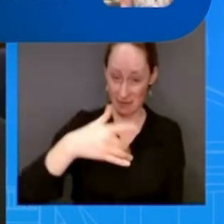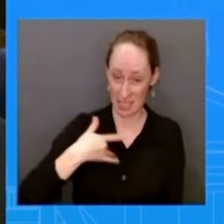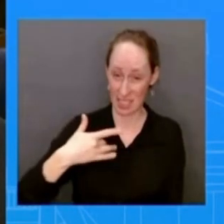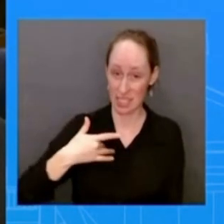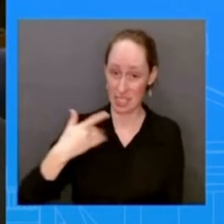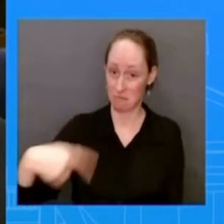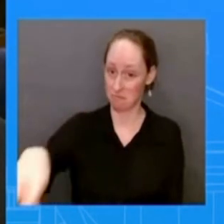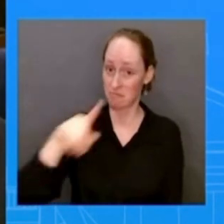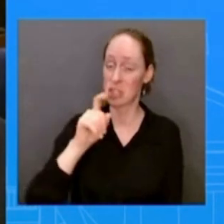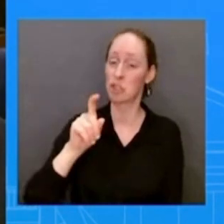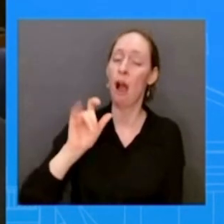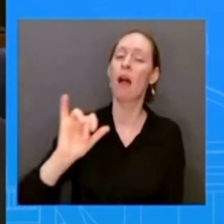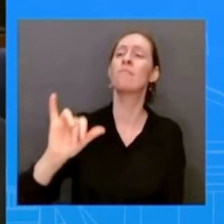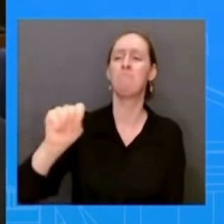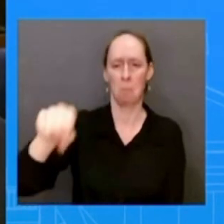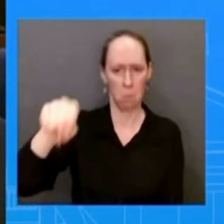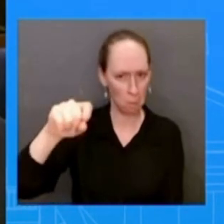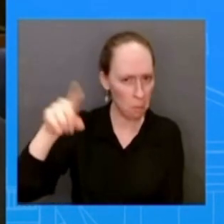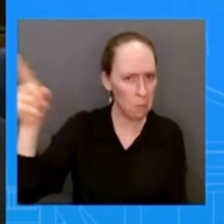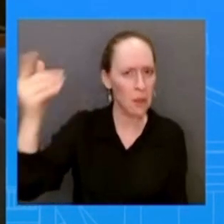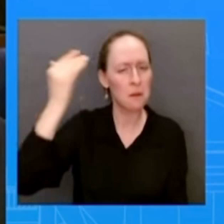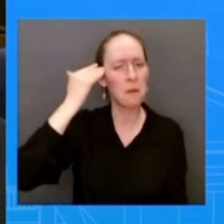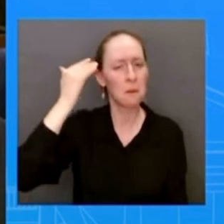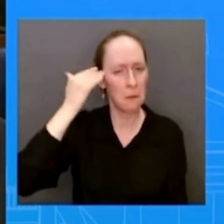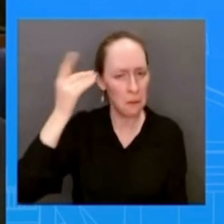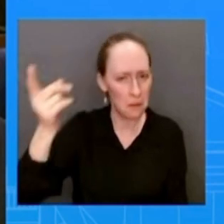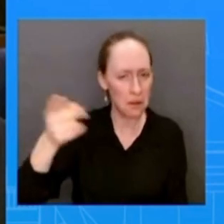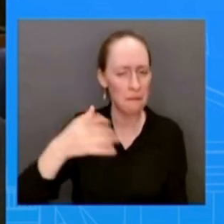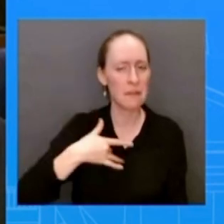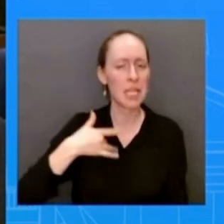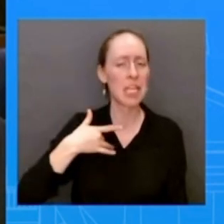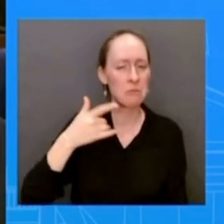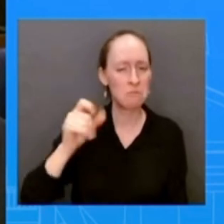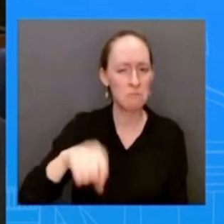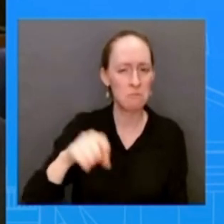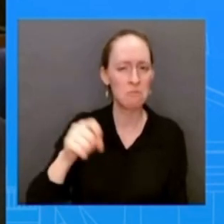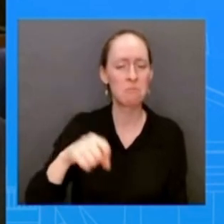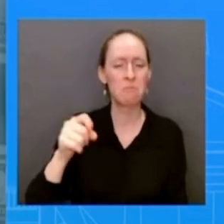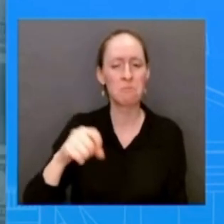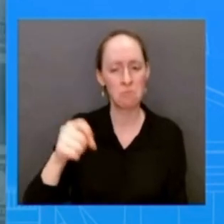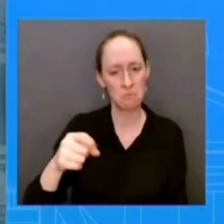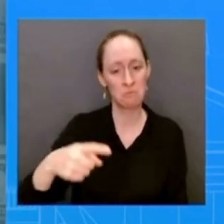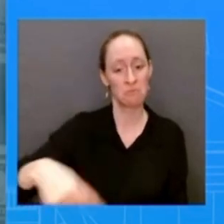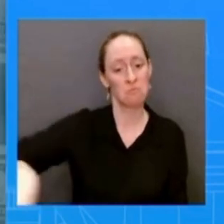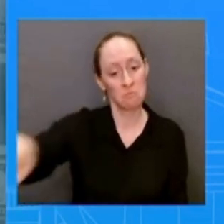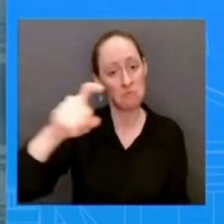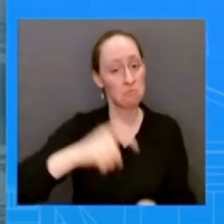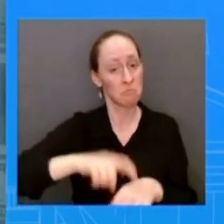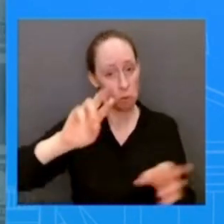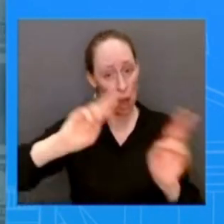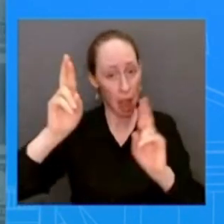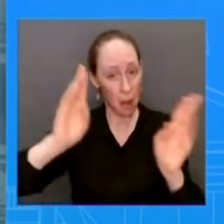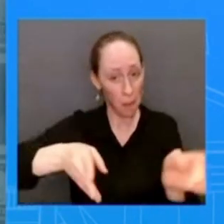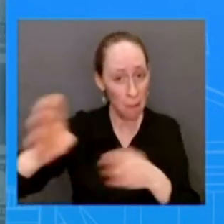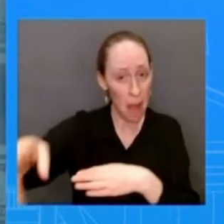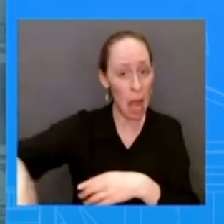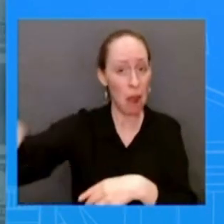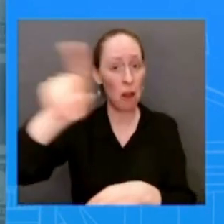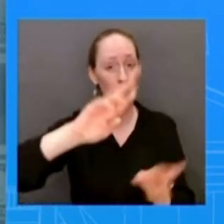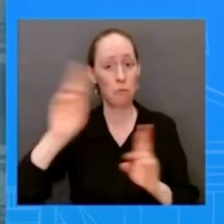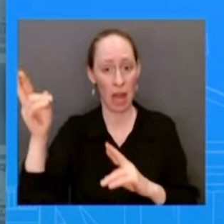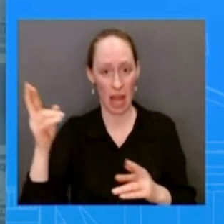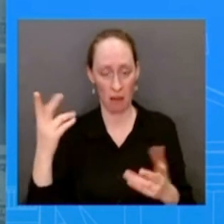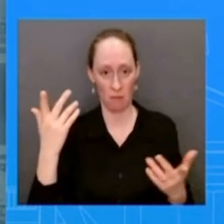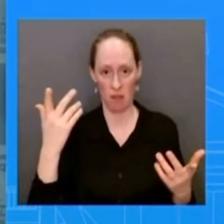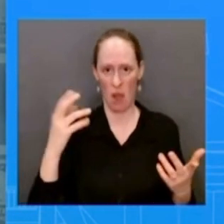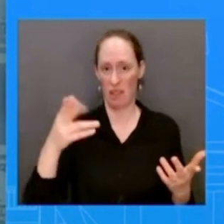should they be that the the administration is prepared and the system won't be overwhelmed so let me just give you a few data points on what we've been able to